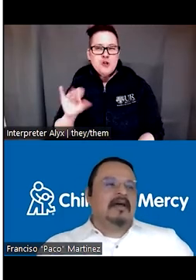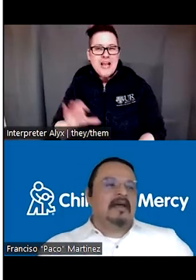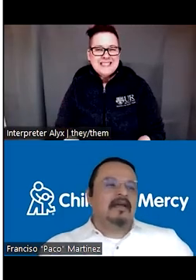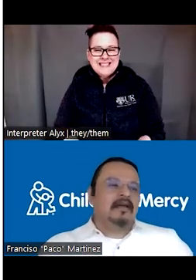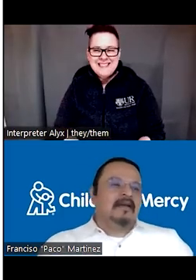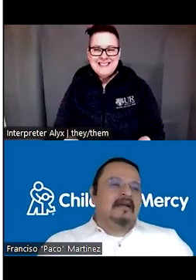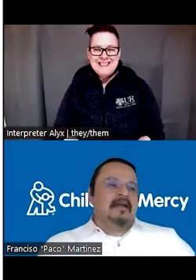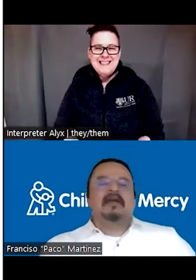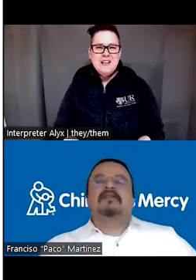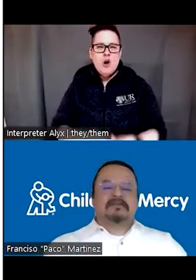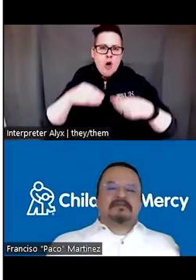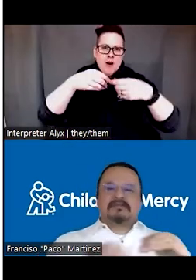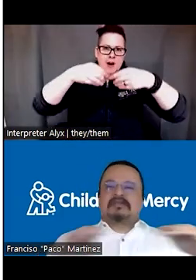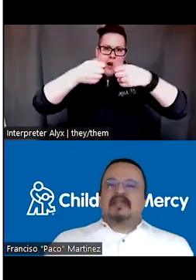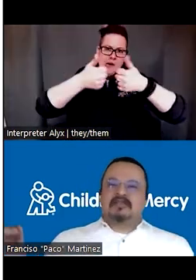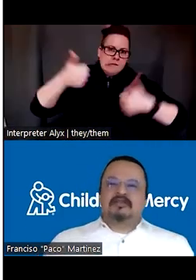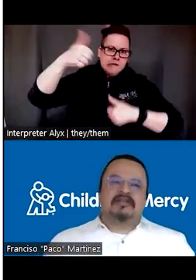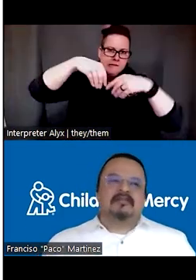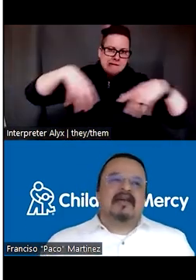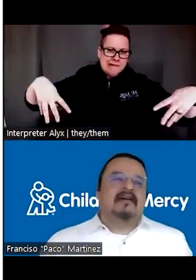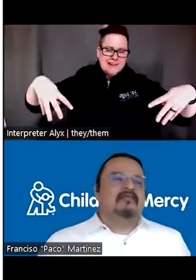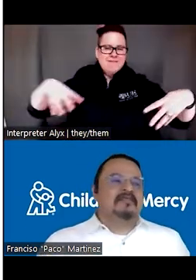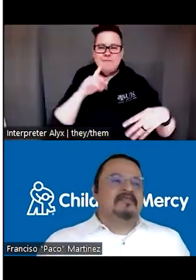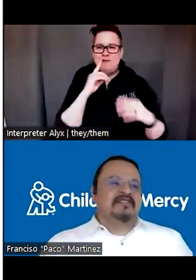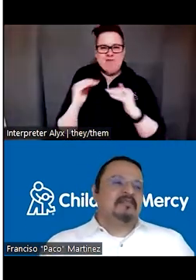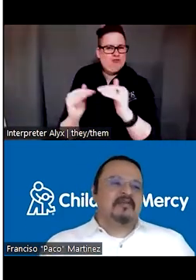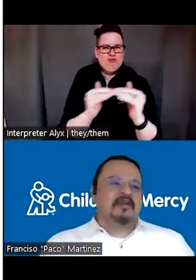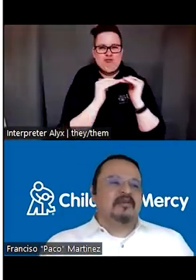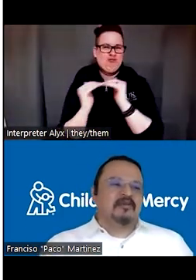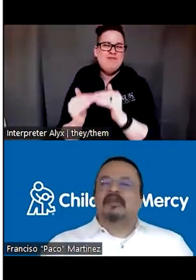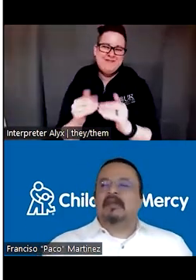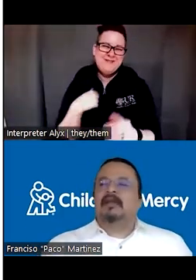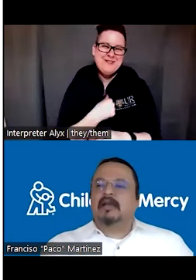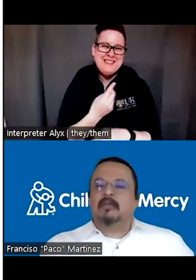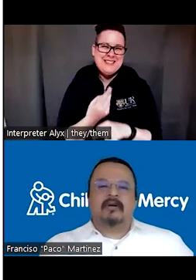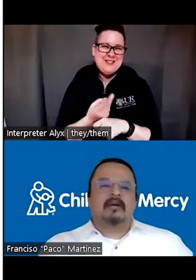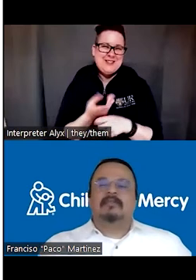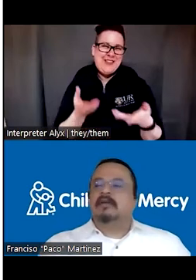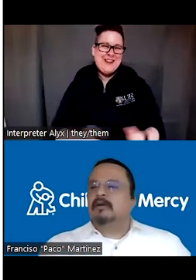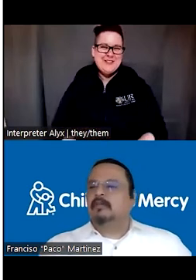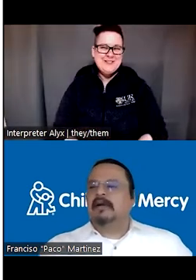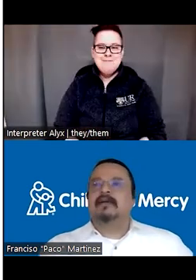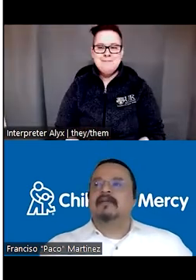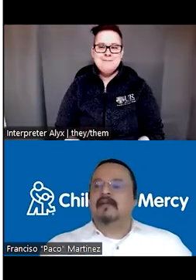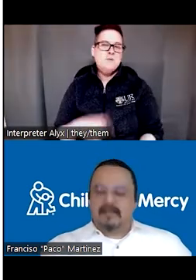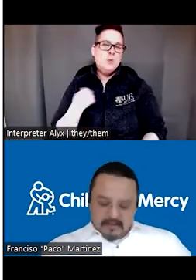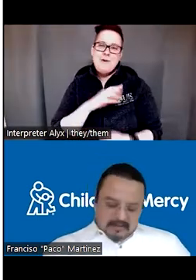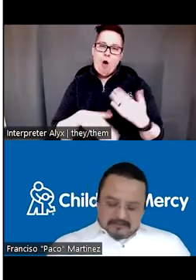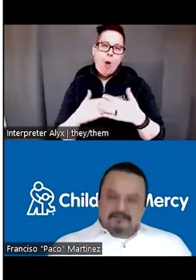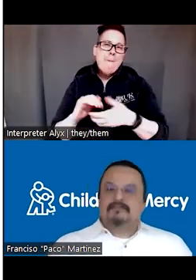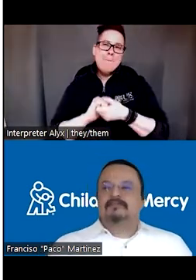administrative system that we use in our program. We're all partners.